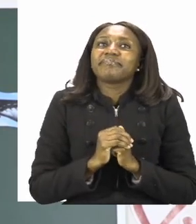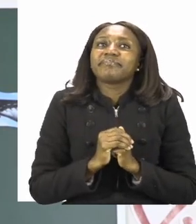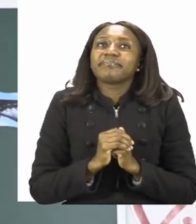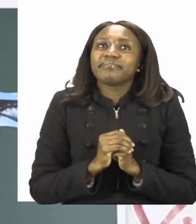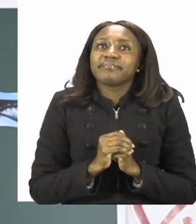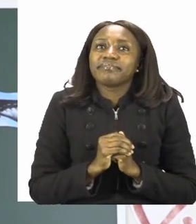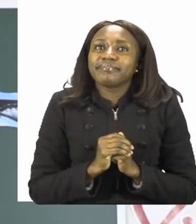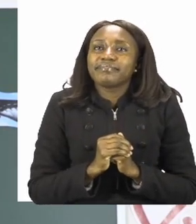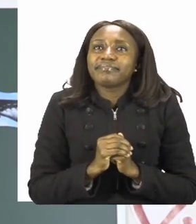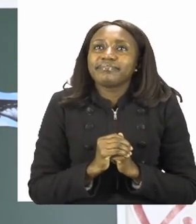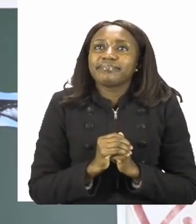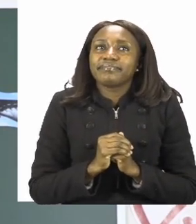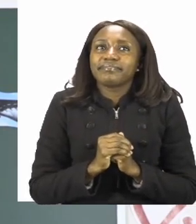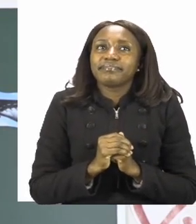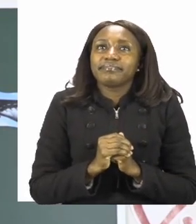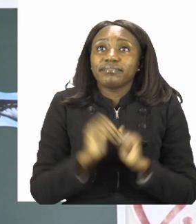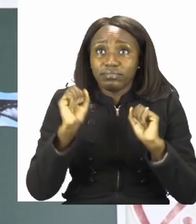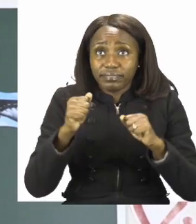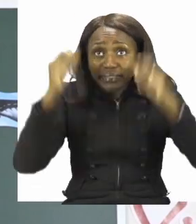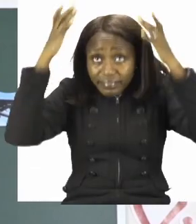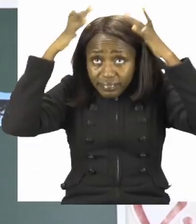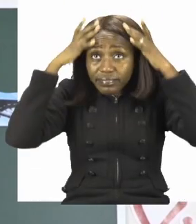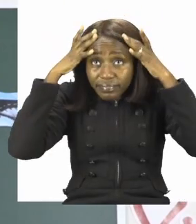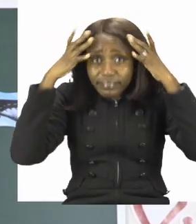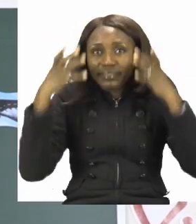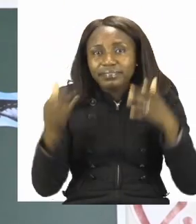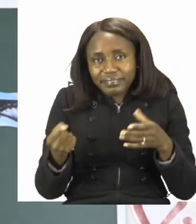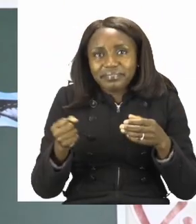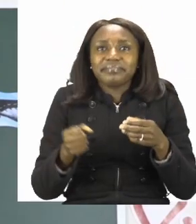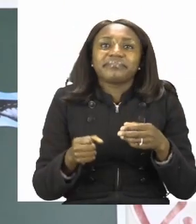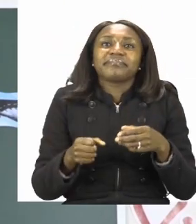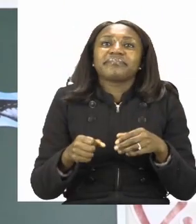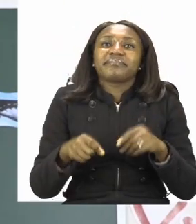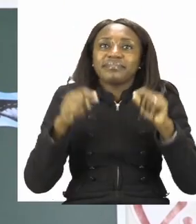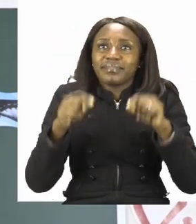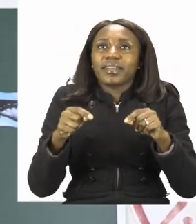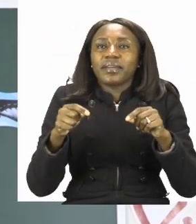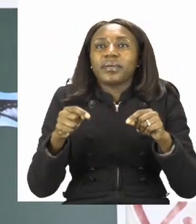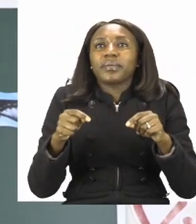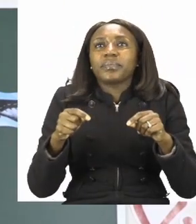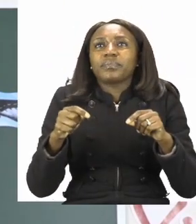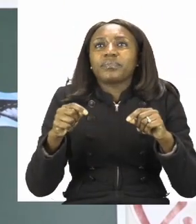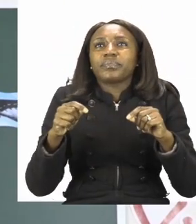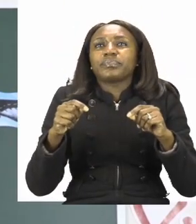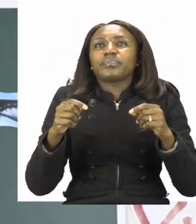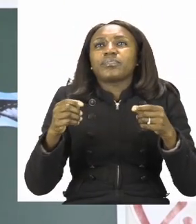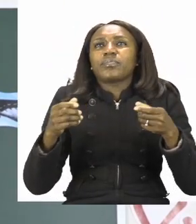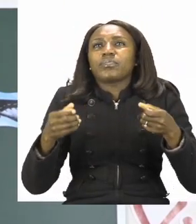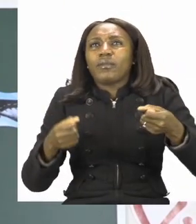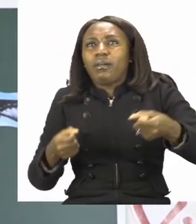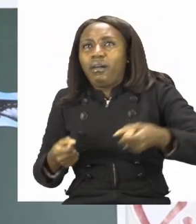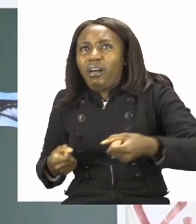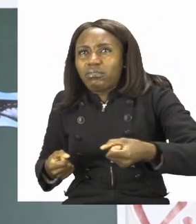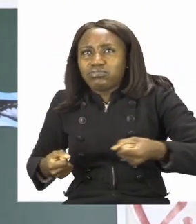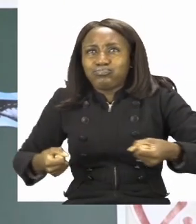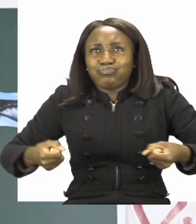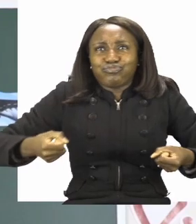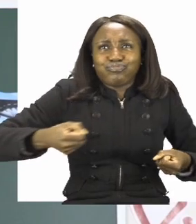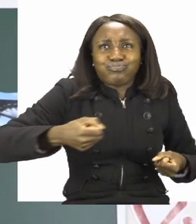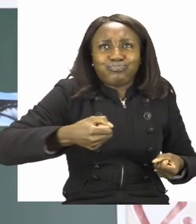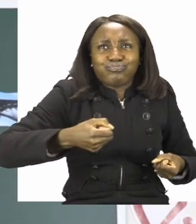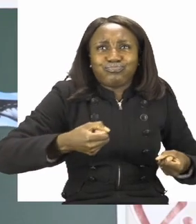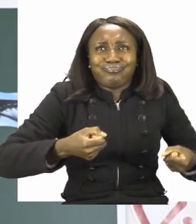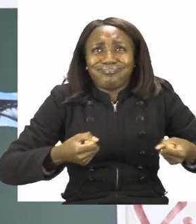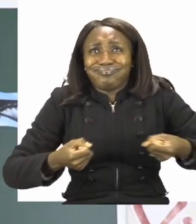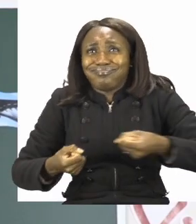where you wear a helmet. Then we have a lorry. Now this lorry is carrying maybe